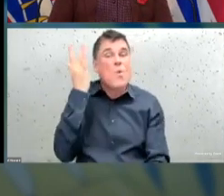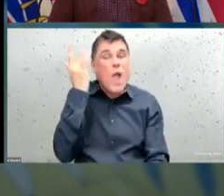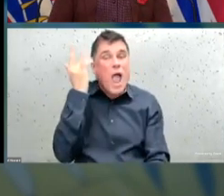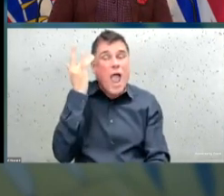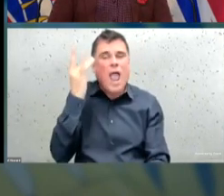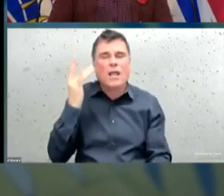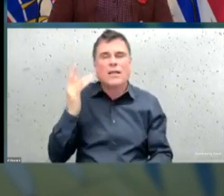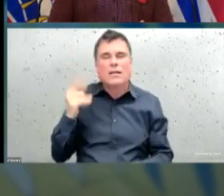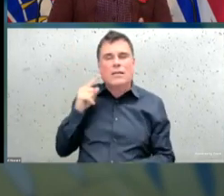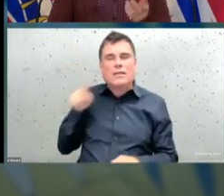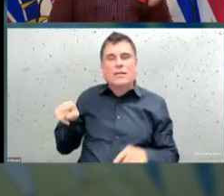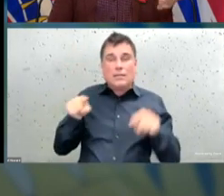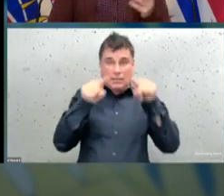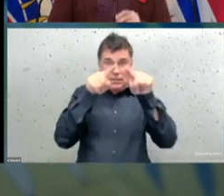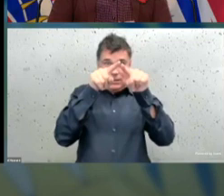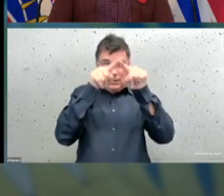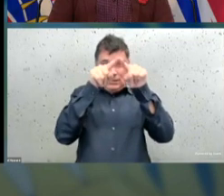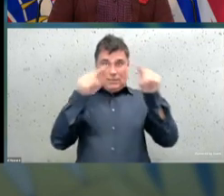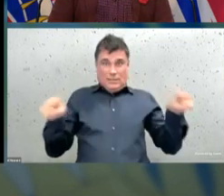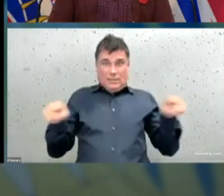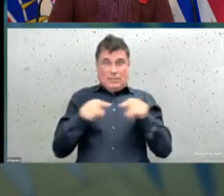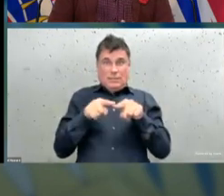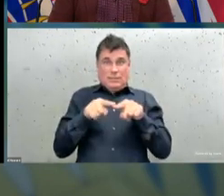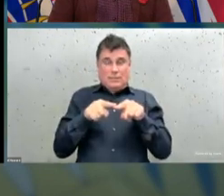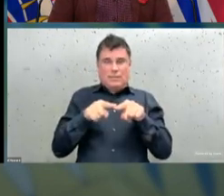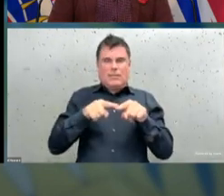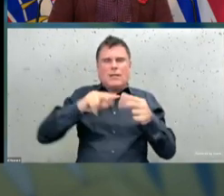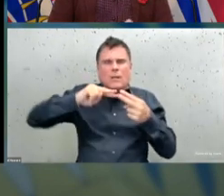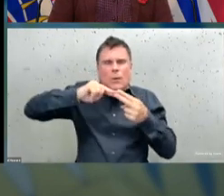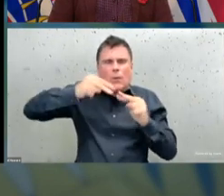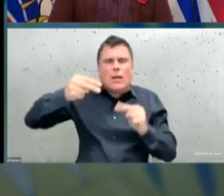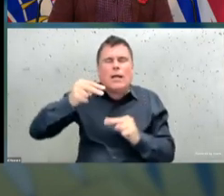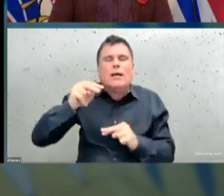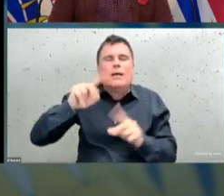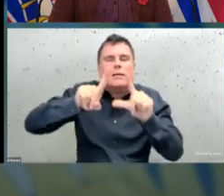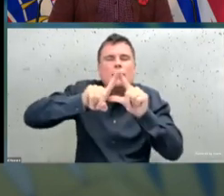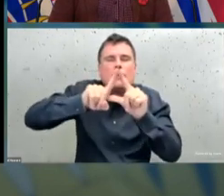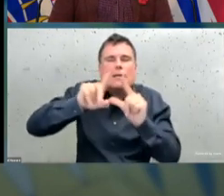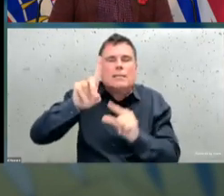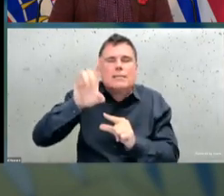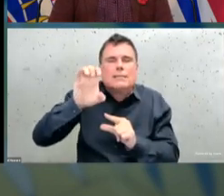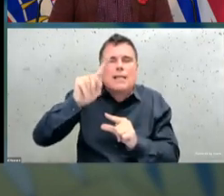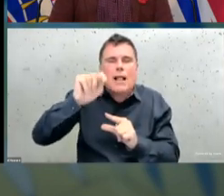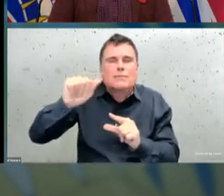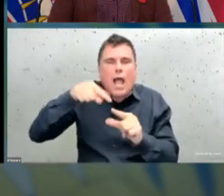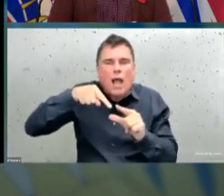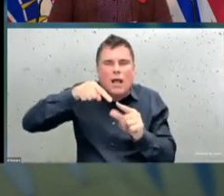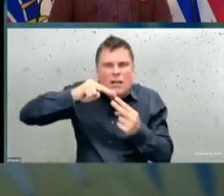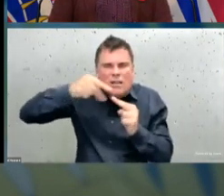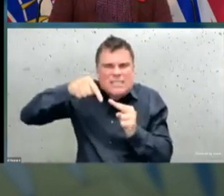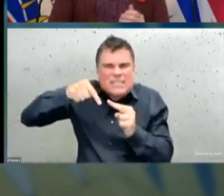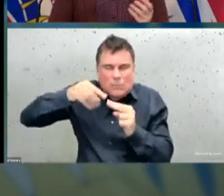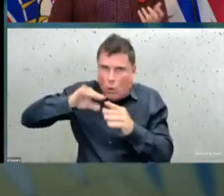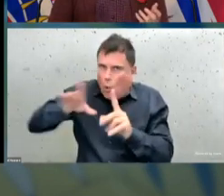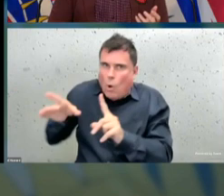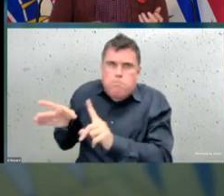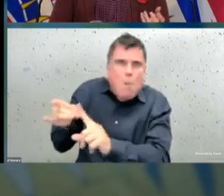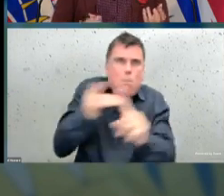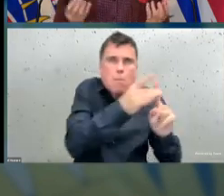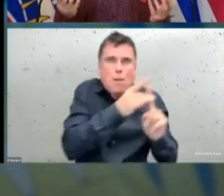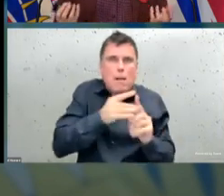vaccination. So if we compare, for example, our cases and hospitalizations in people who are